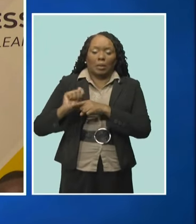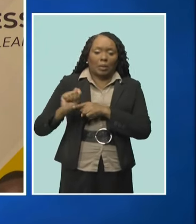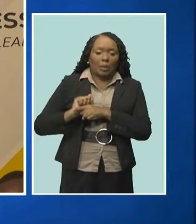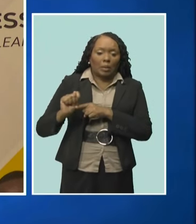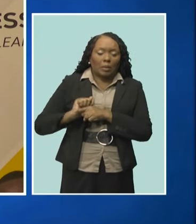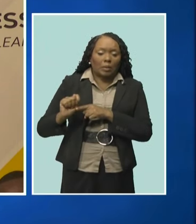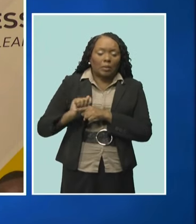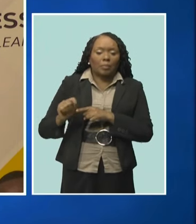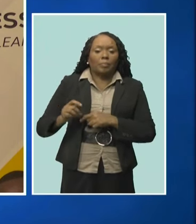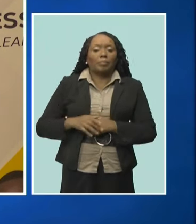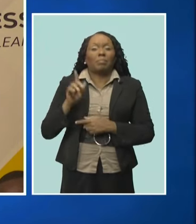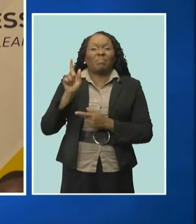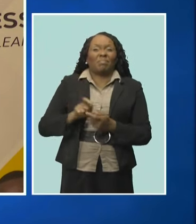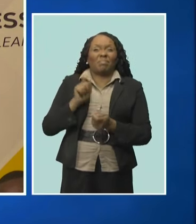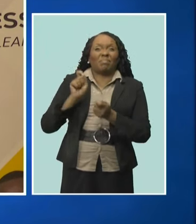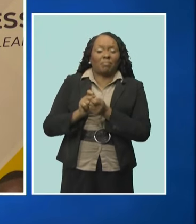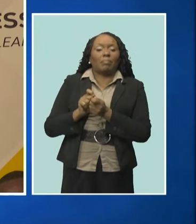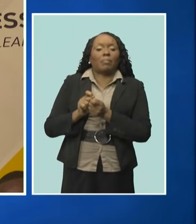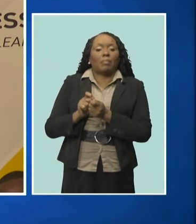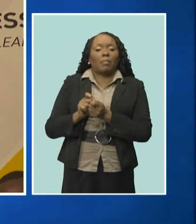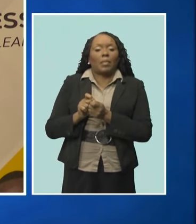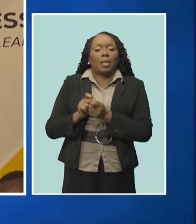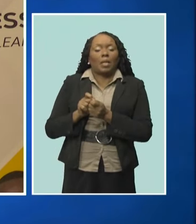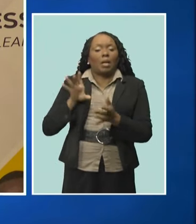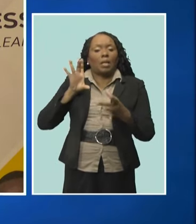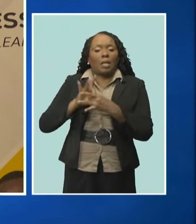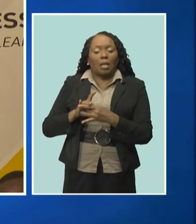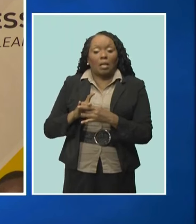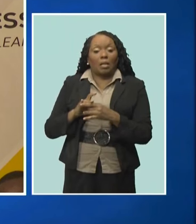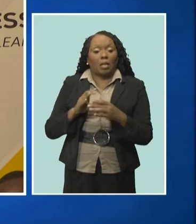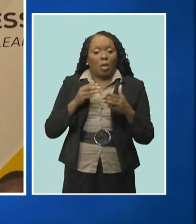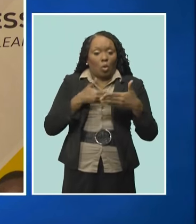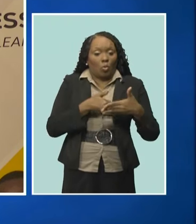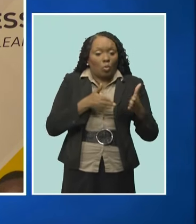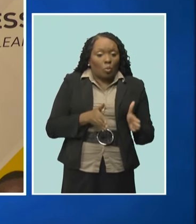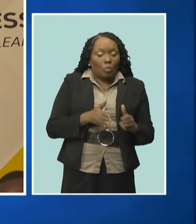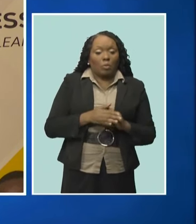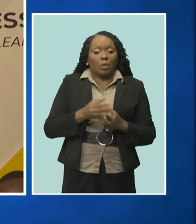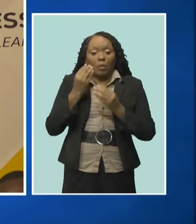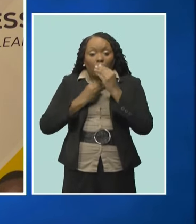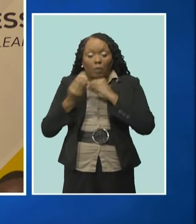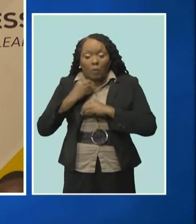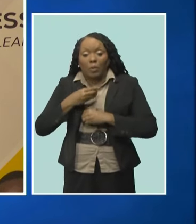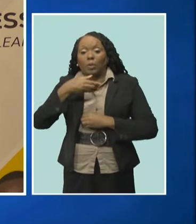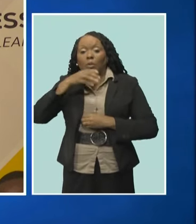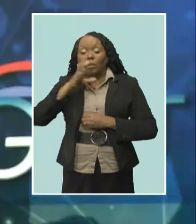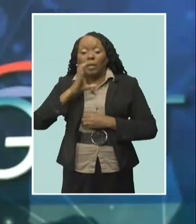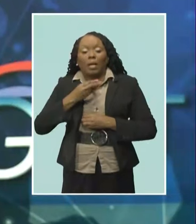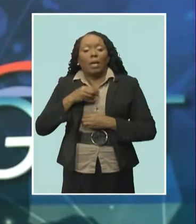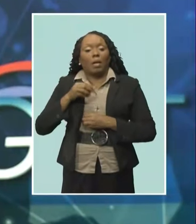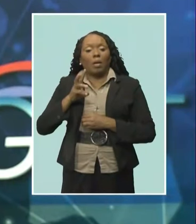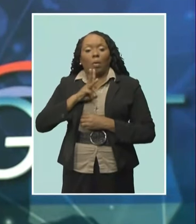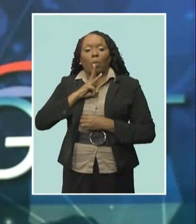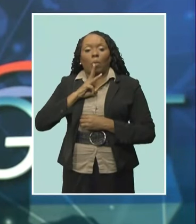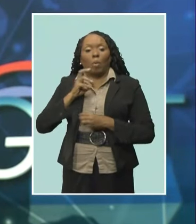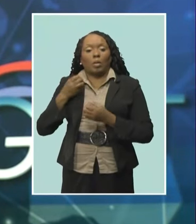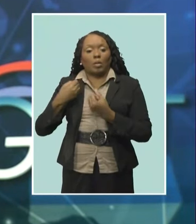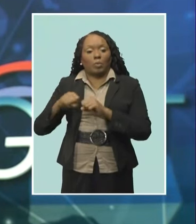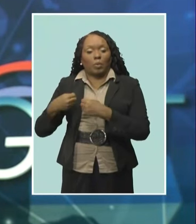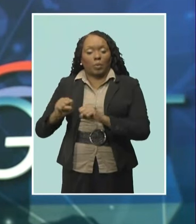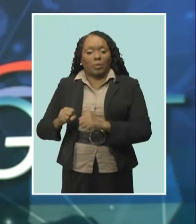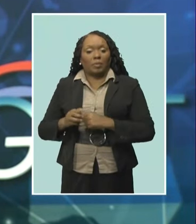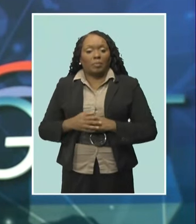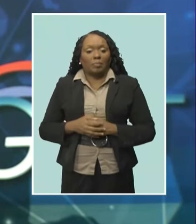specifically relating to rooms, food and beverage, water sports, among others. Pro Vice